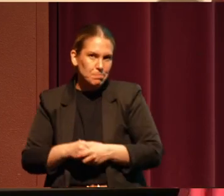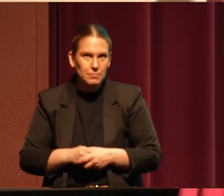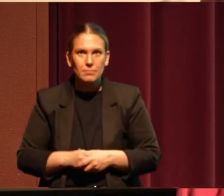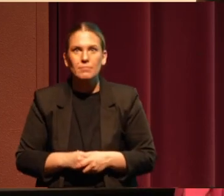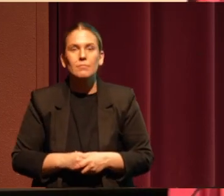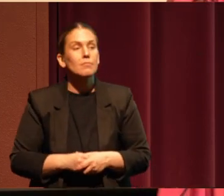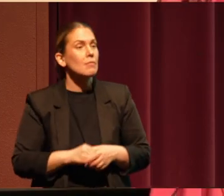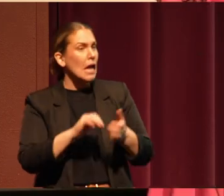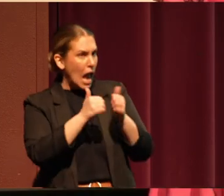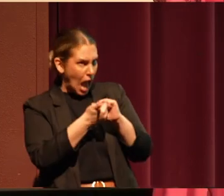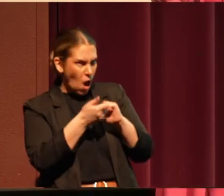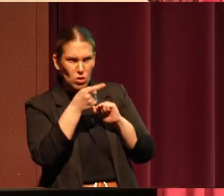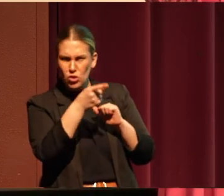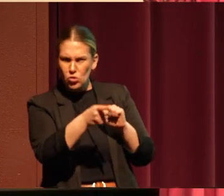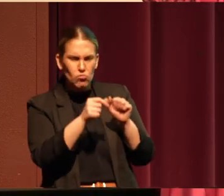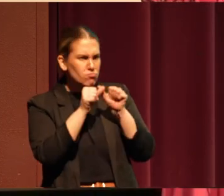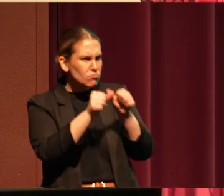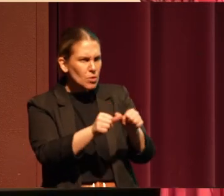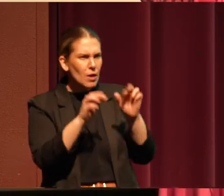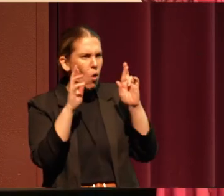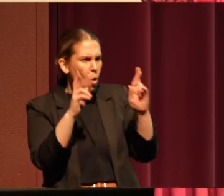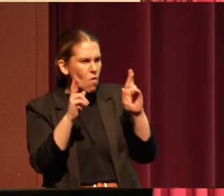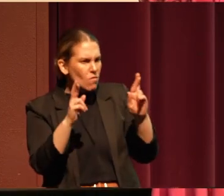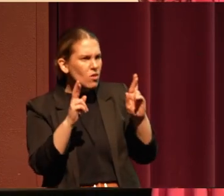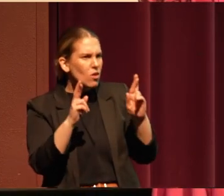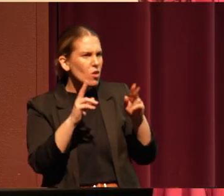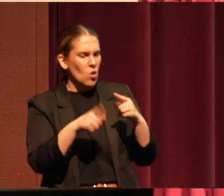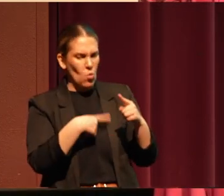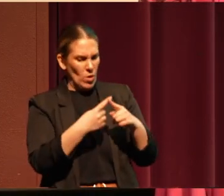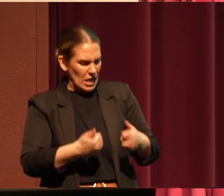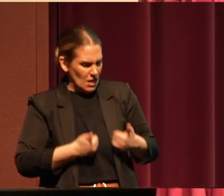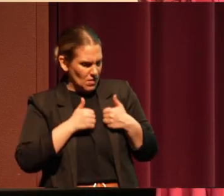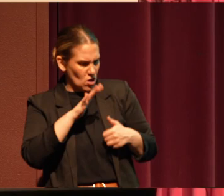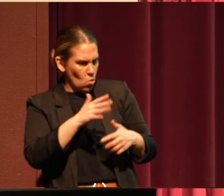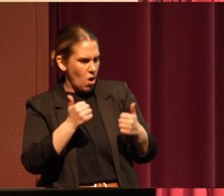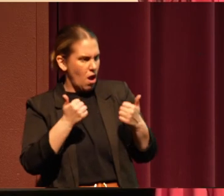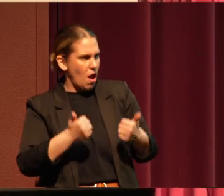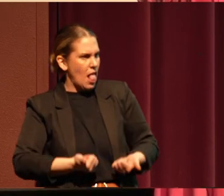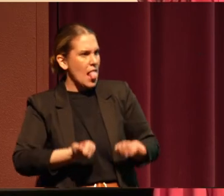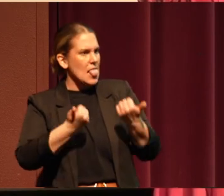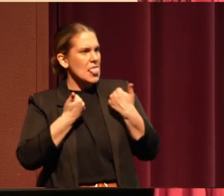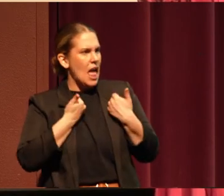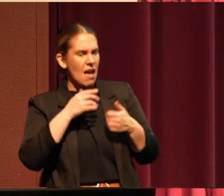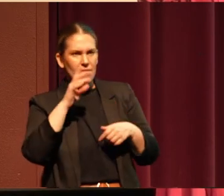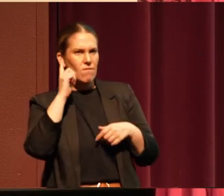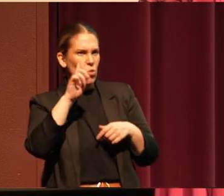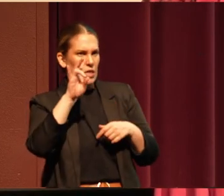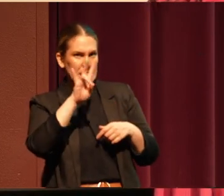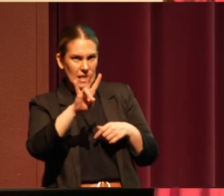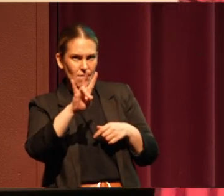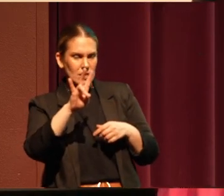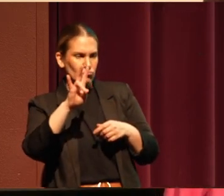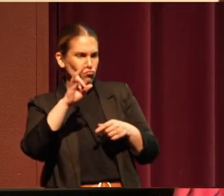How do you stay hopeful when living your life for seven generations and thinking of your great-grandchildren?